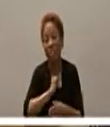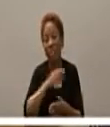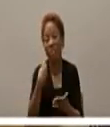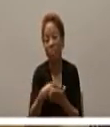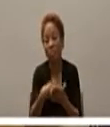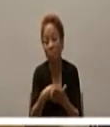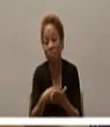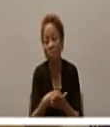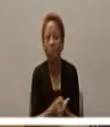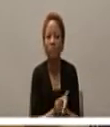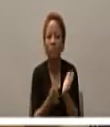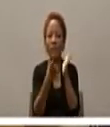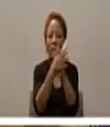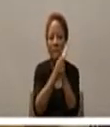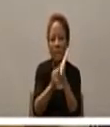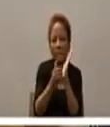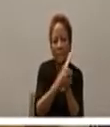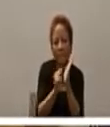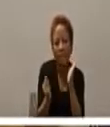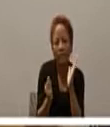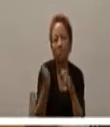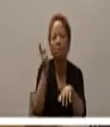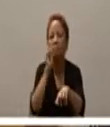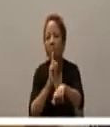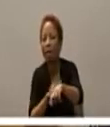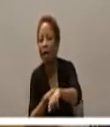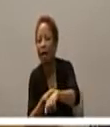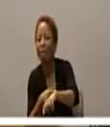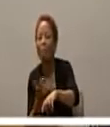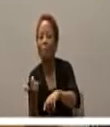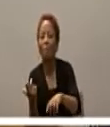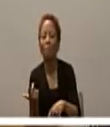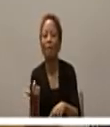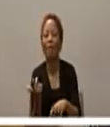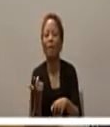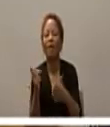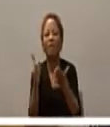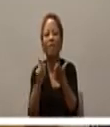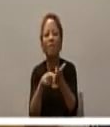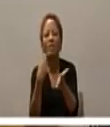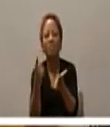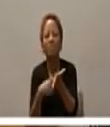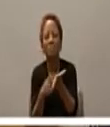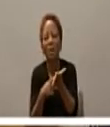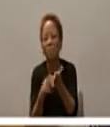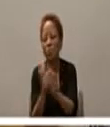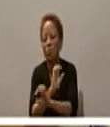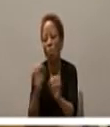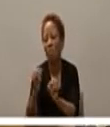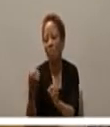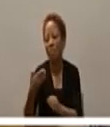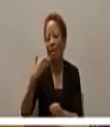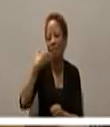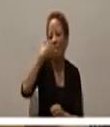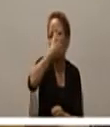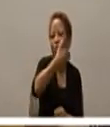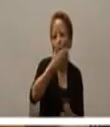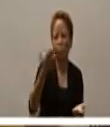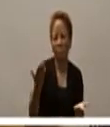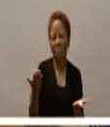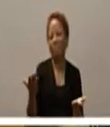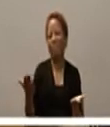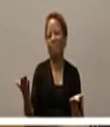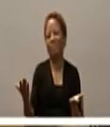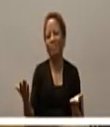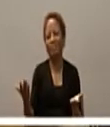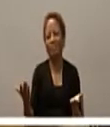you know and and and sometimes don't get credit I think particularly especially of